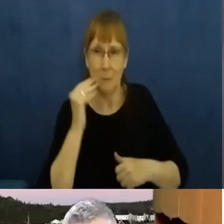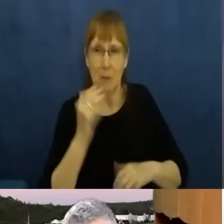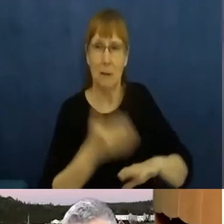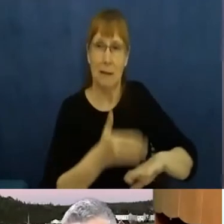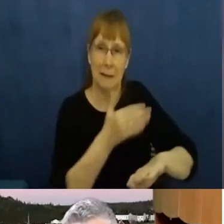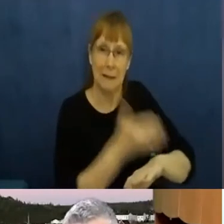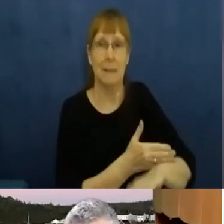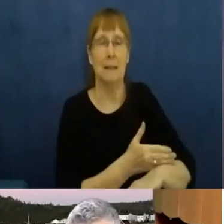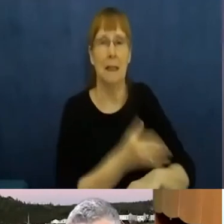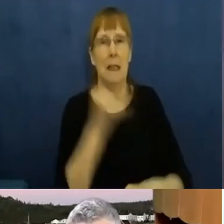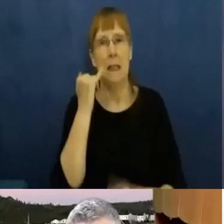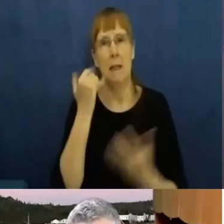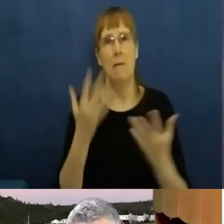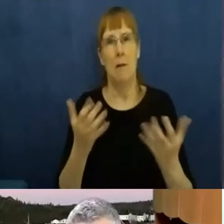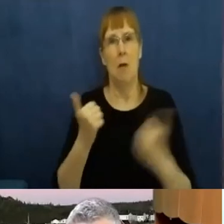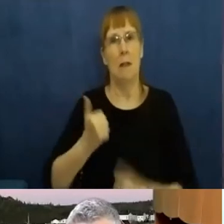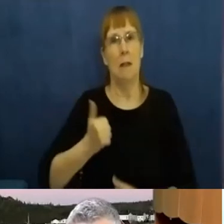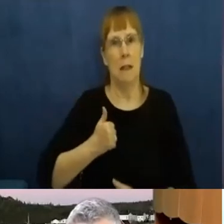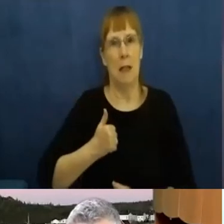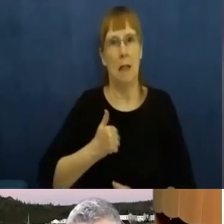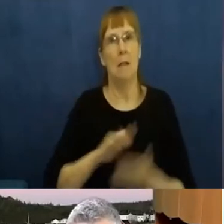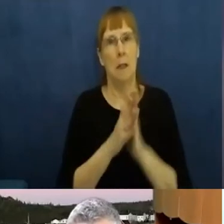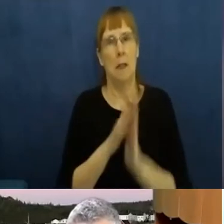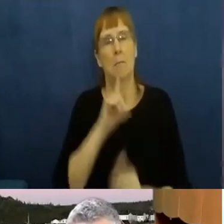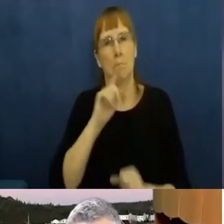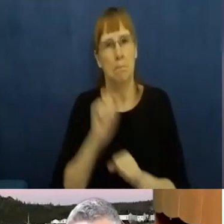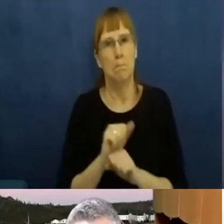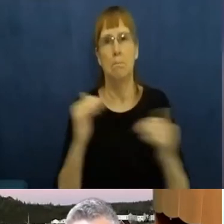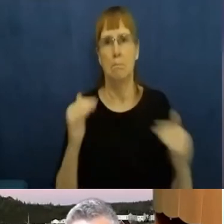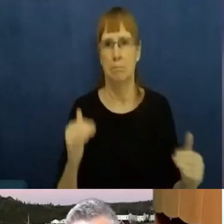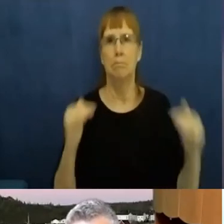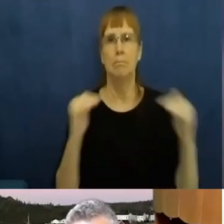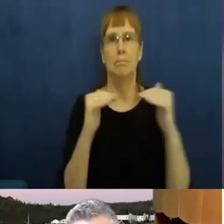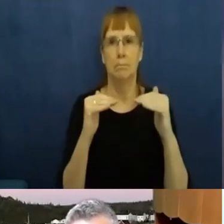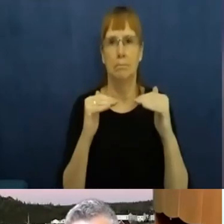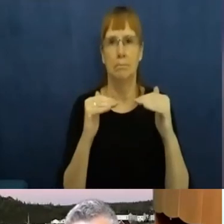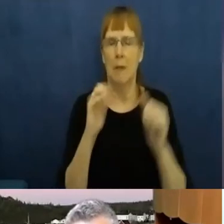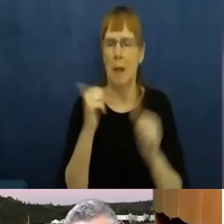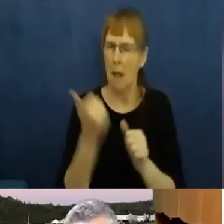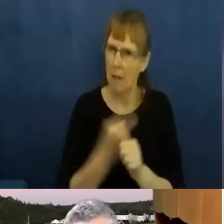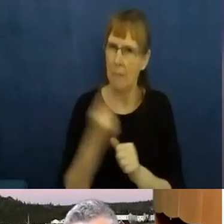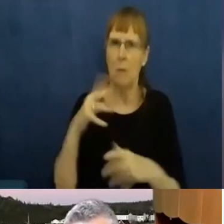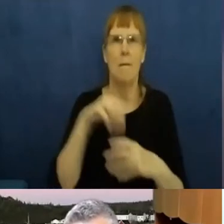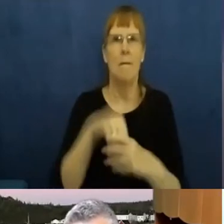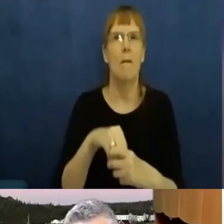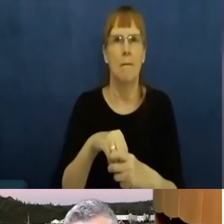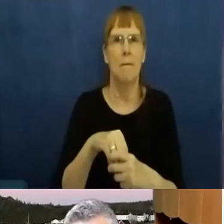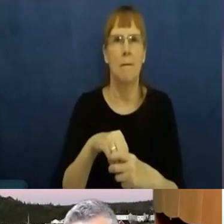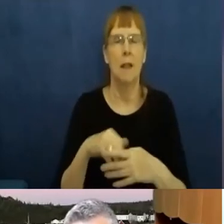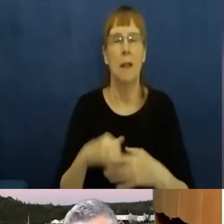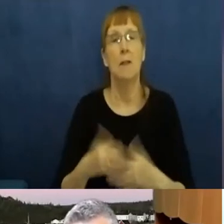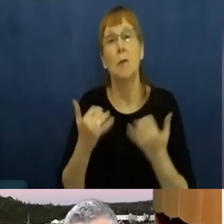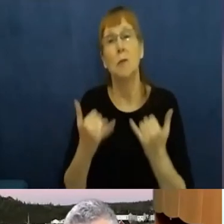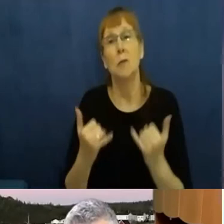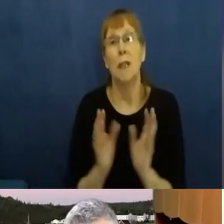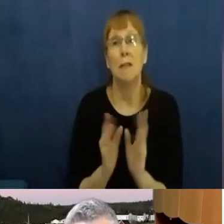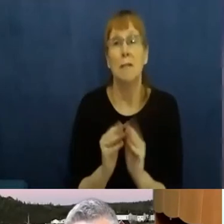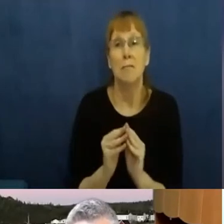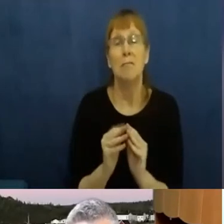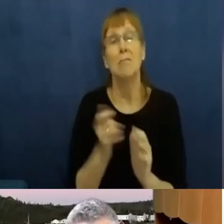just and equitable, everybody needs to be part of that work. And today's session was one small part of that, I hope.